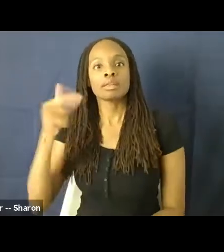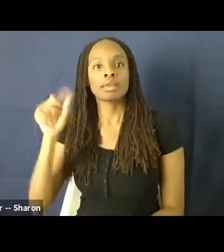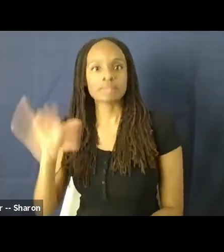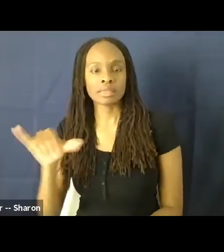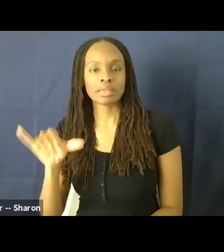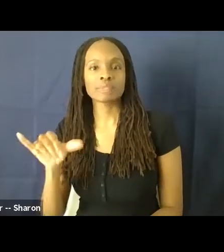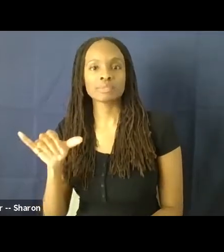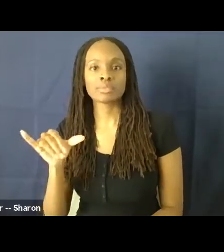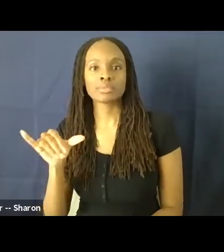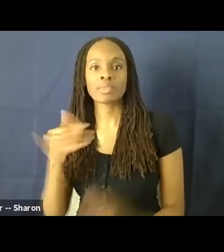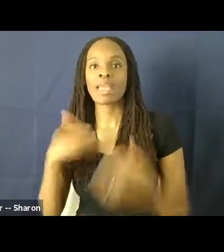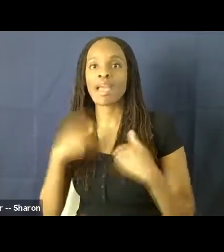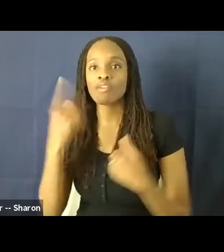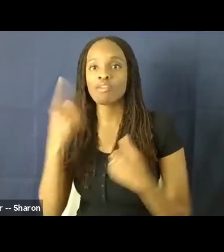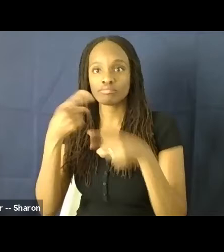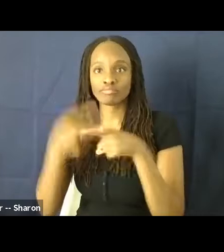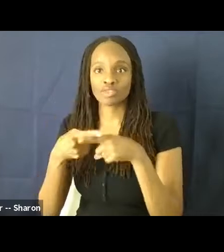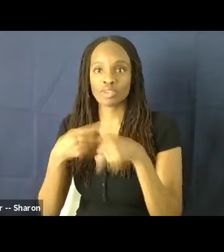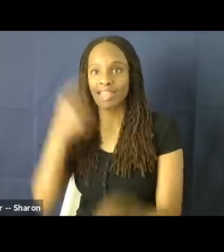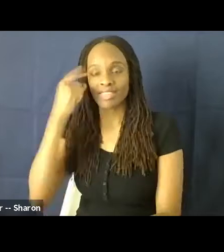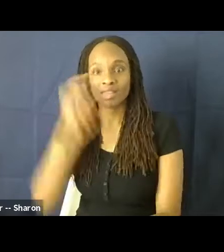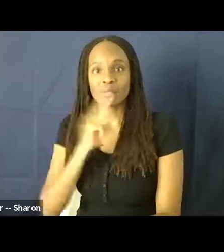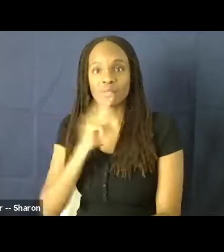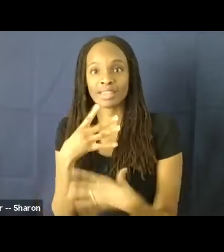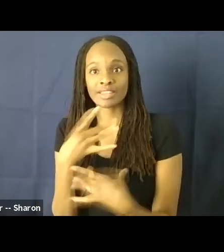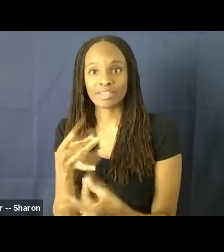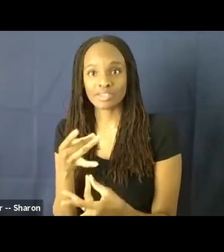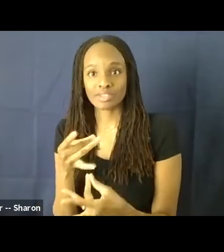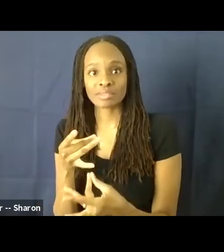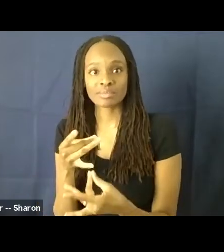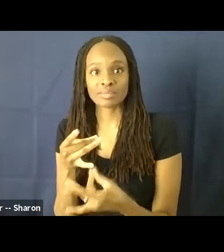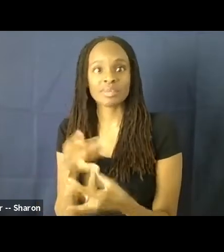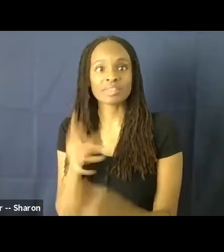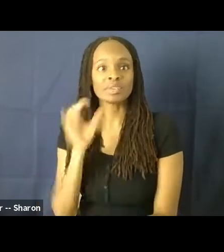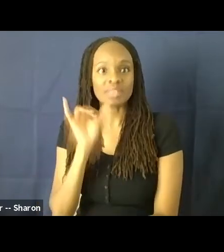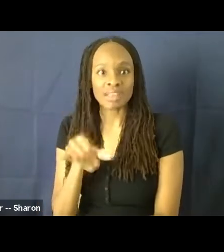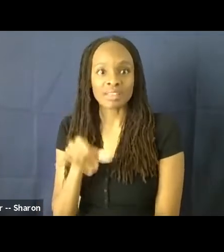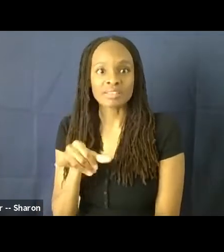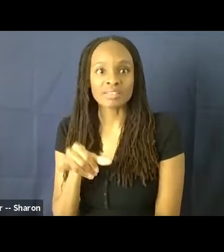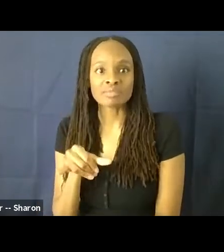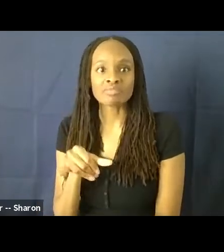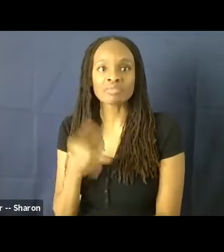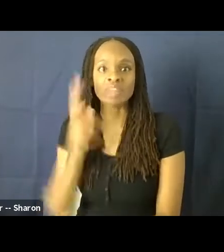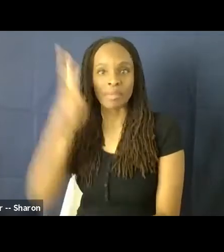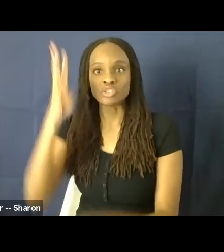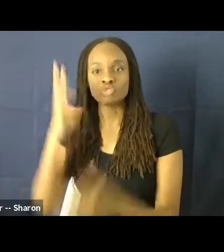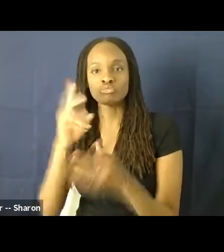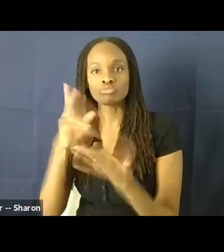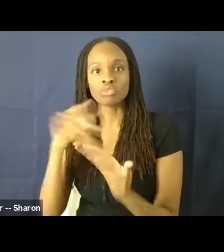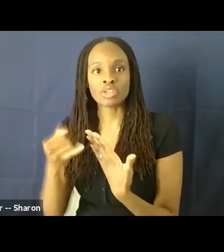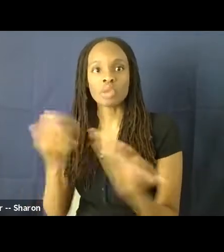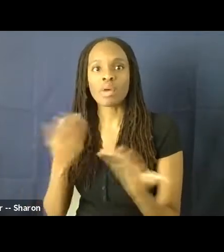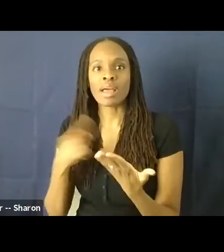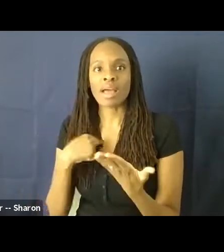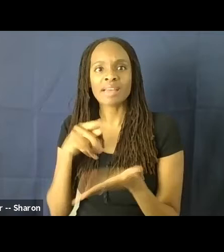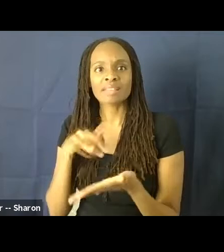There's one intersection that I think is really fascinating. And that is the miscegenation clause, right? And really, what I studied was